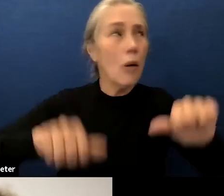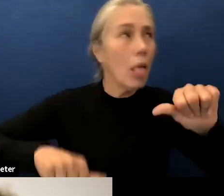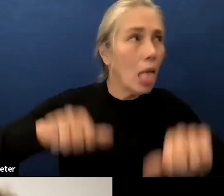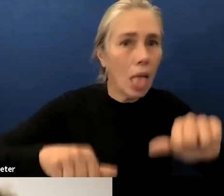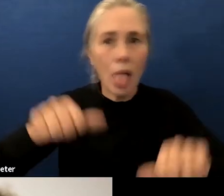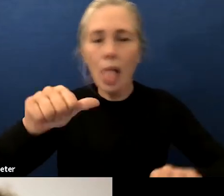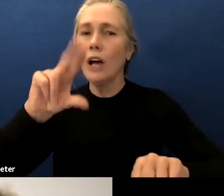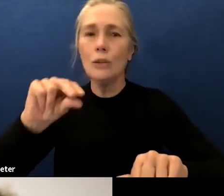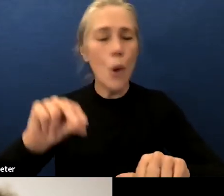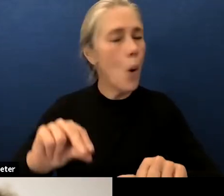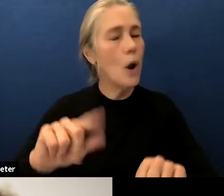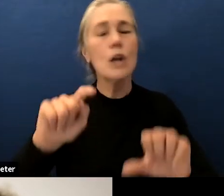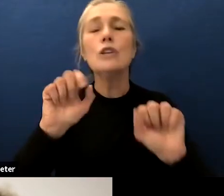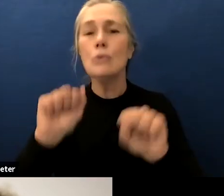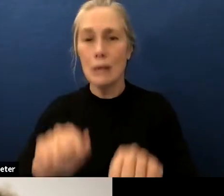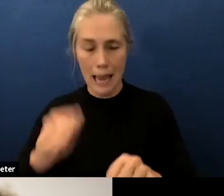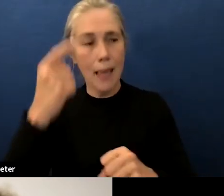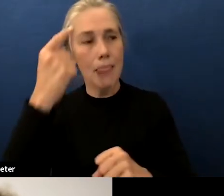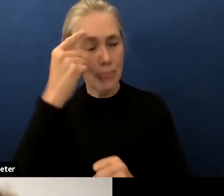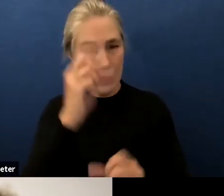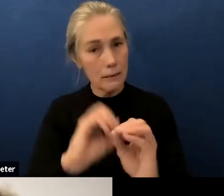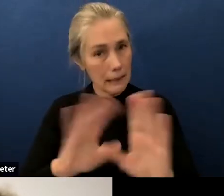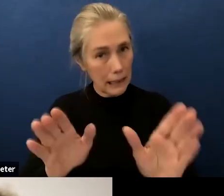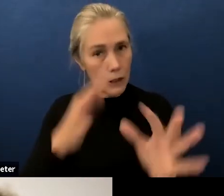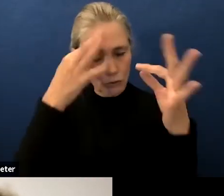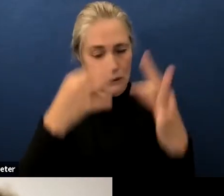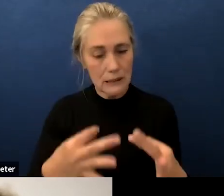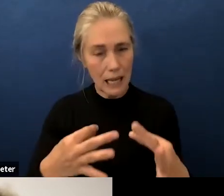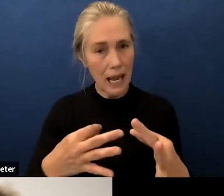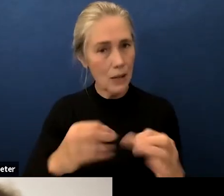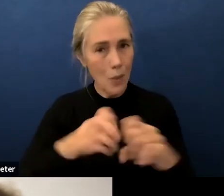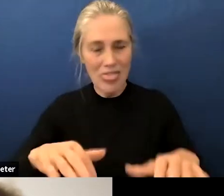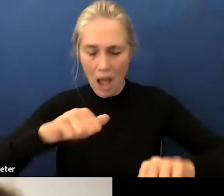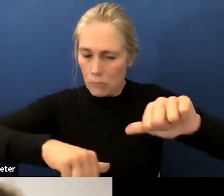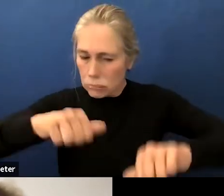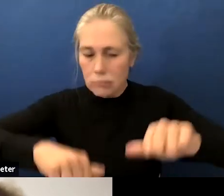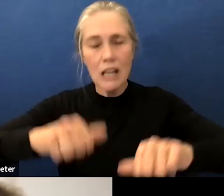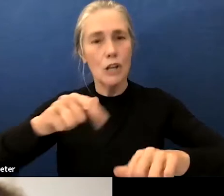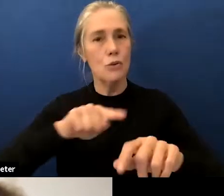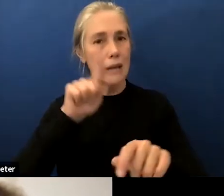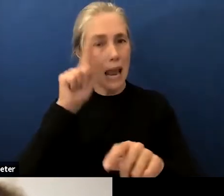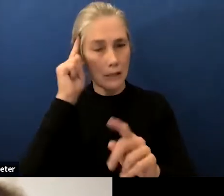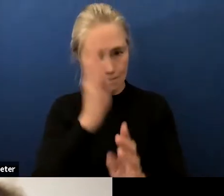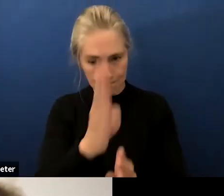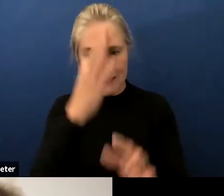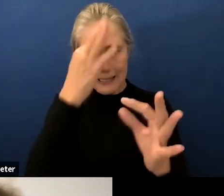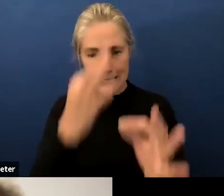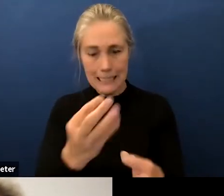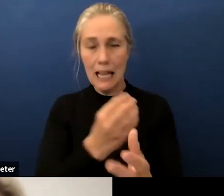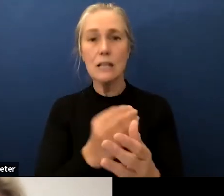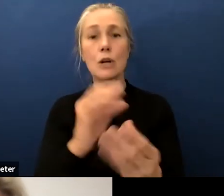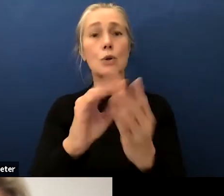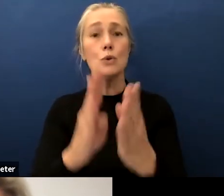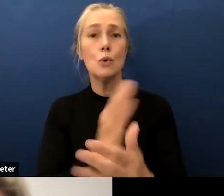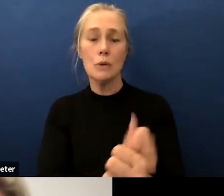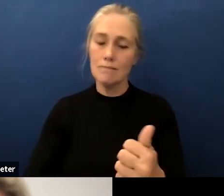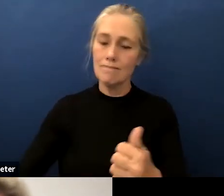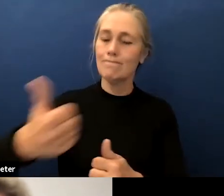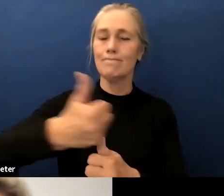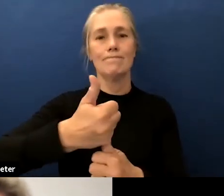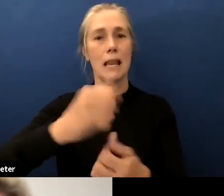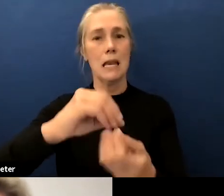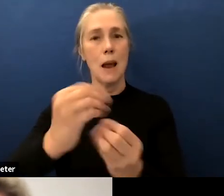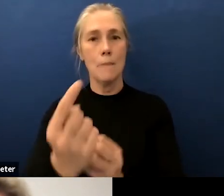happen to do those things but we know we are continuing to put our students um in the forefront of of what we're doing and that we will definitely